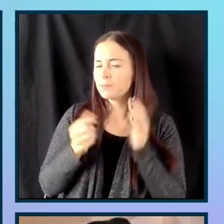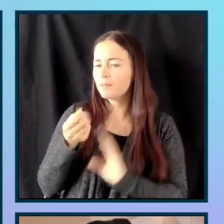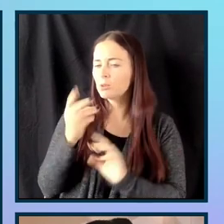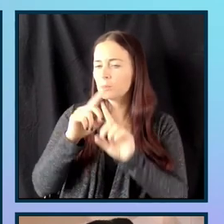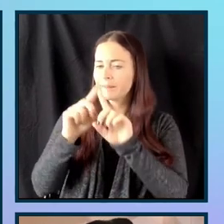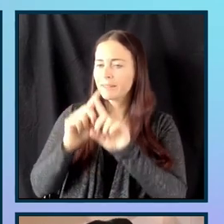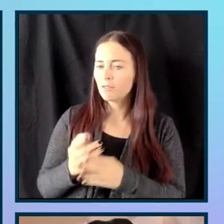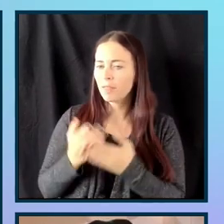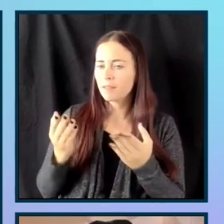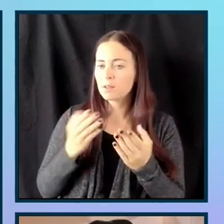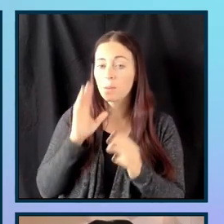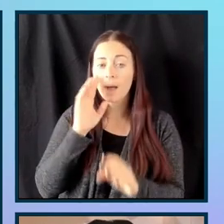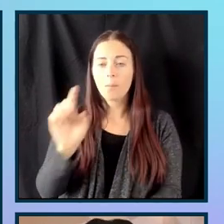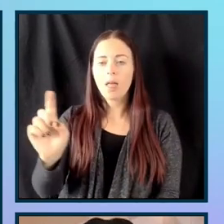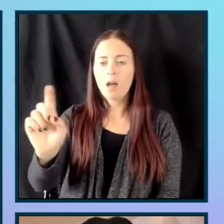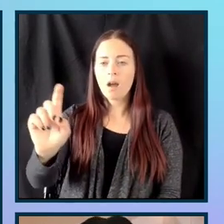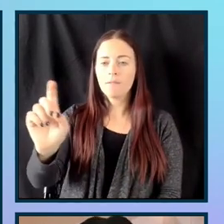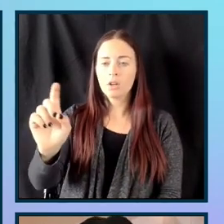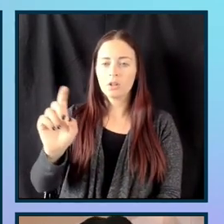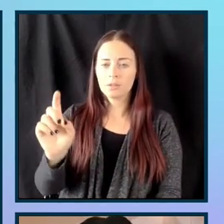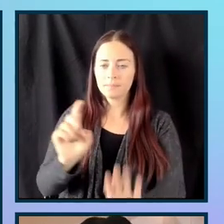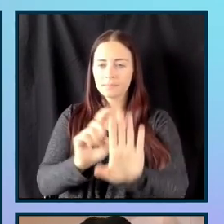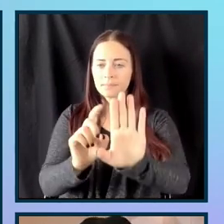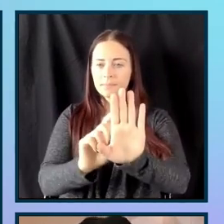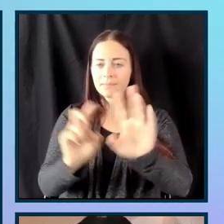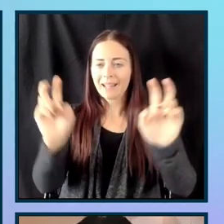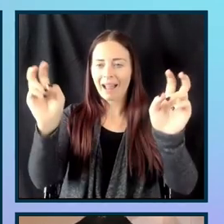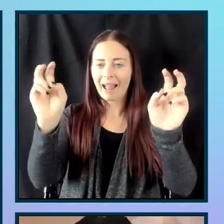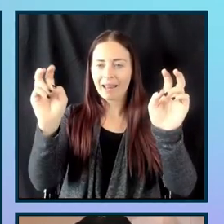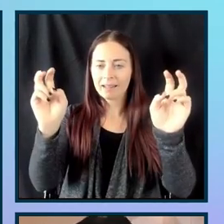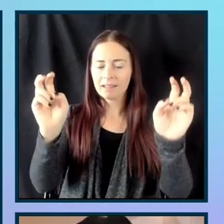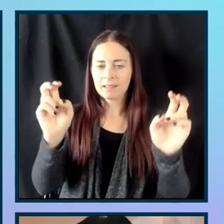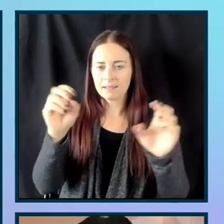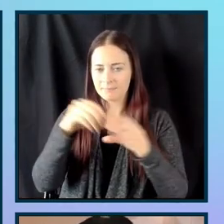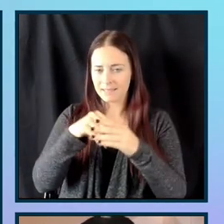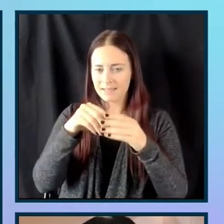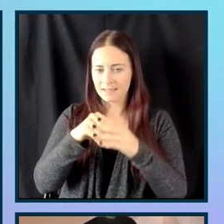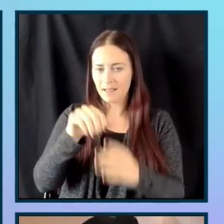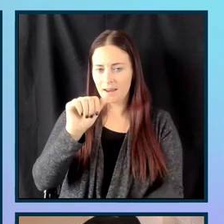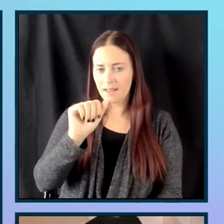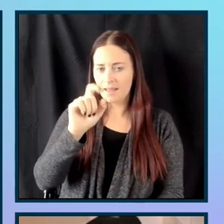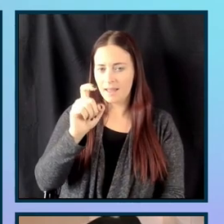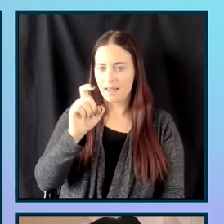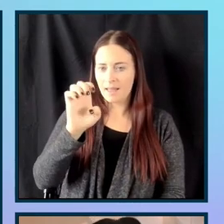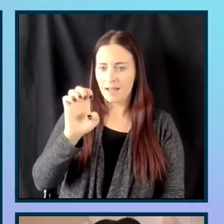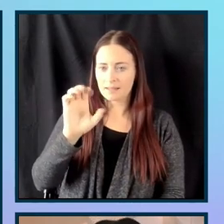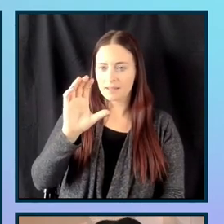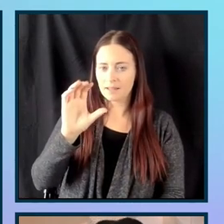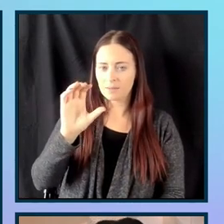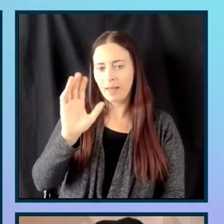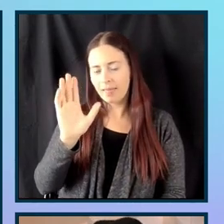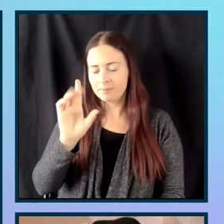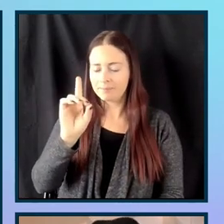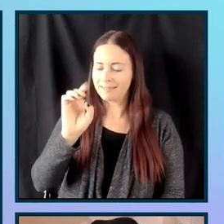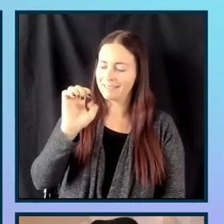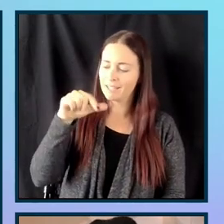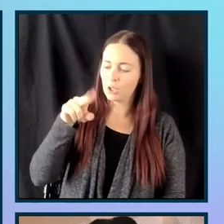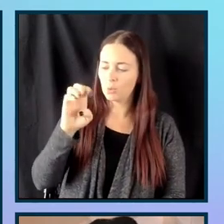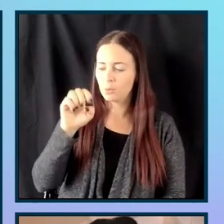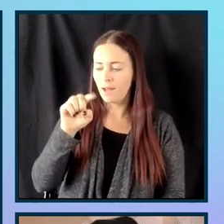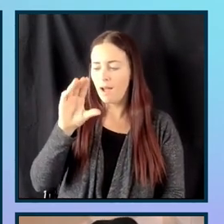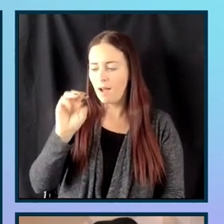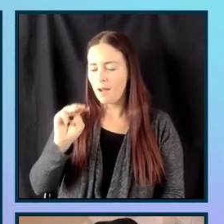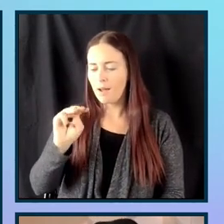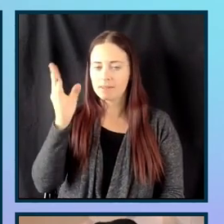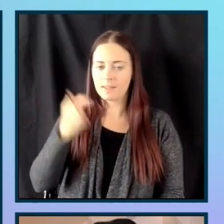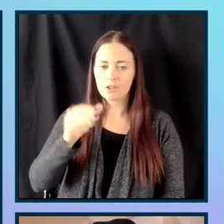I'm going to hover over one of the headings inside axcon.com and I'm just, well, bq.com slash axcon. And I'm going to